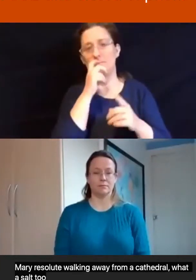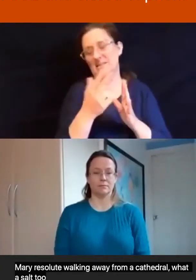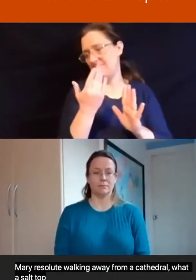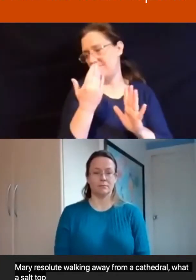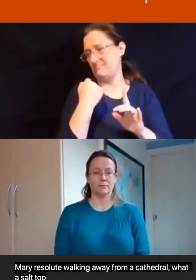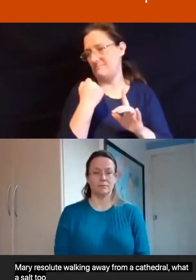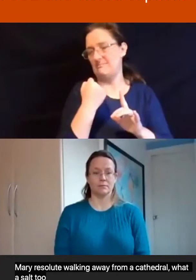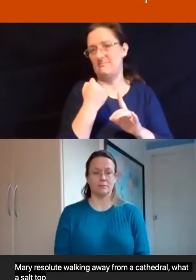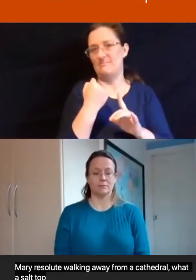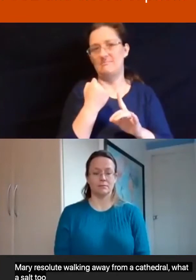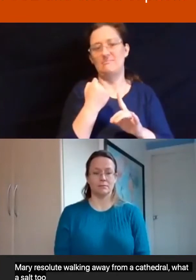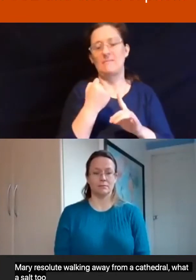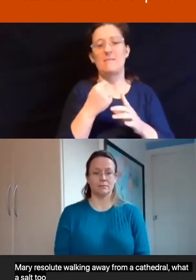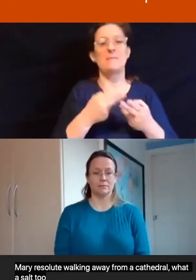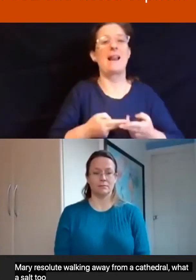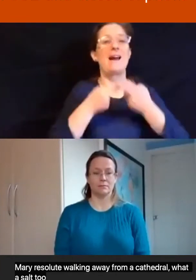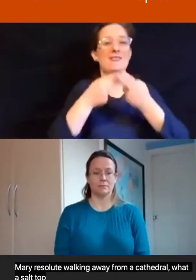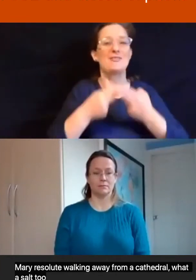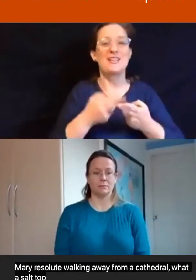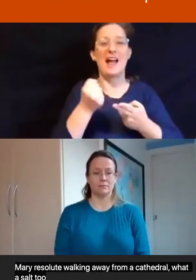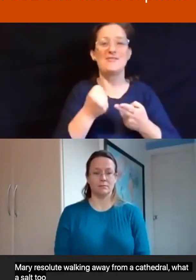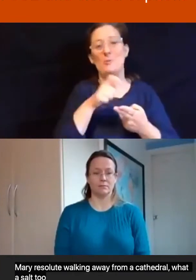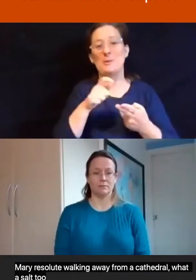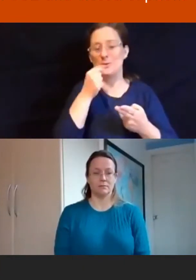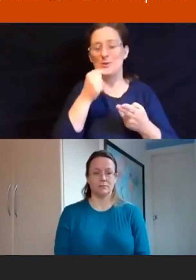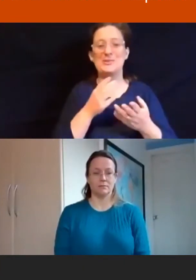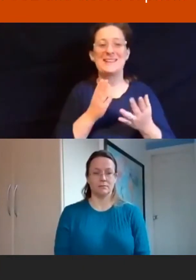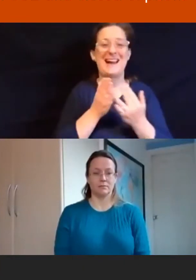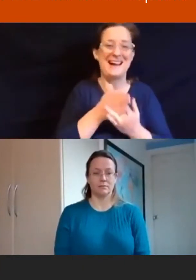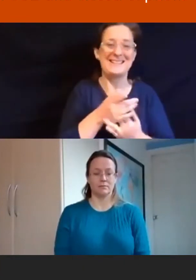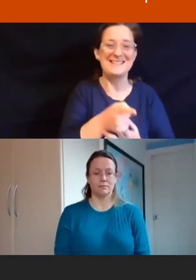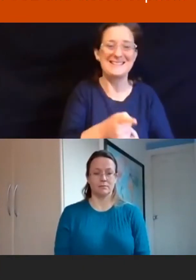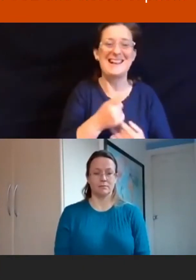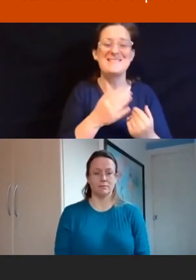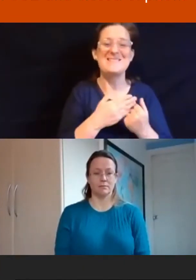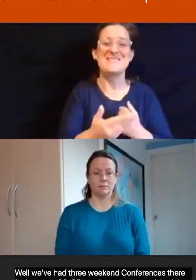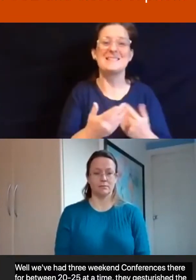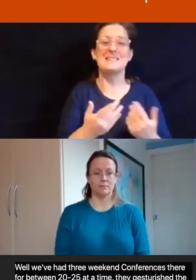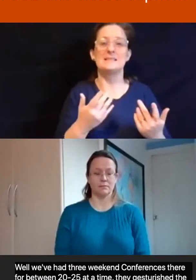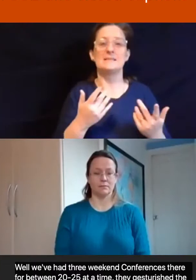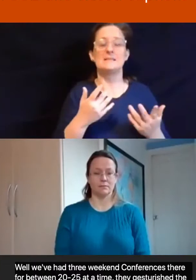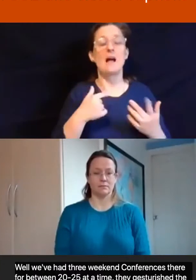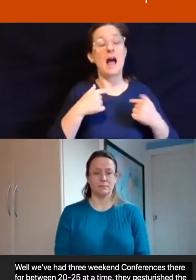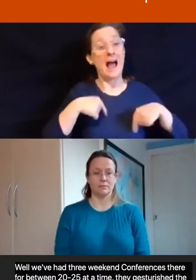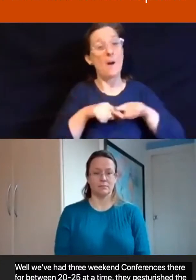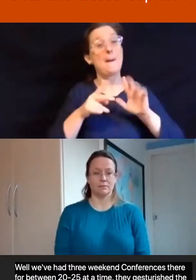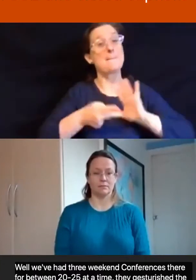the place and got lifts so that people like us could be at home there, and we were. Now, our intention